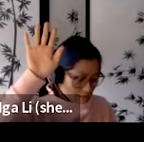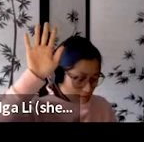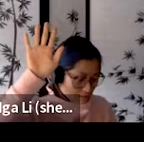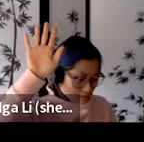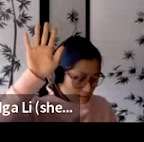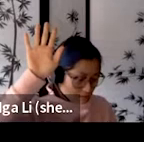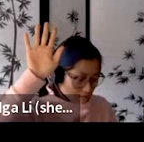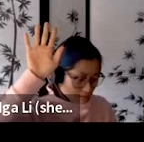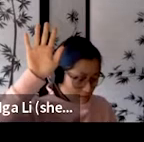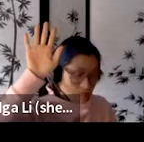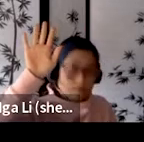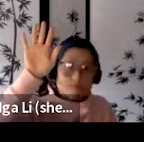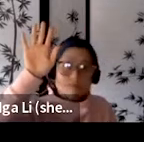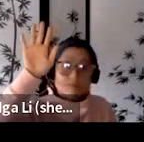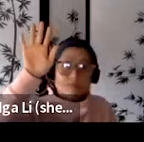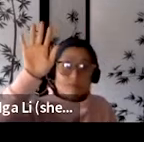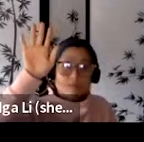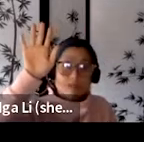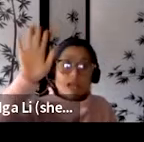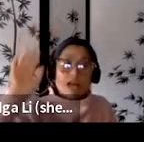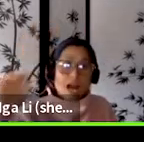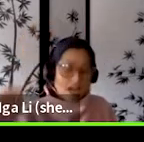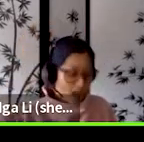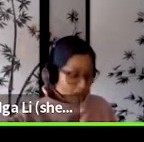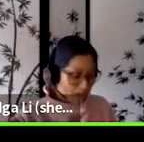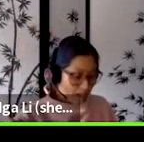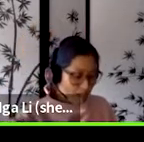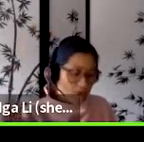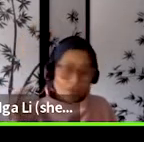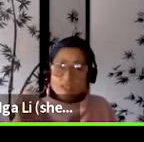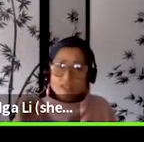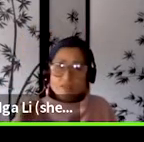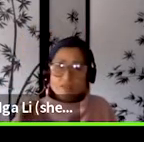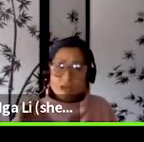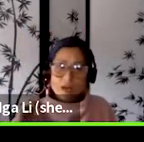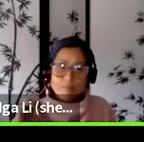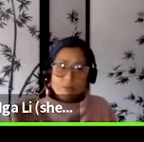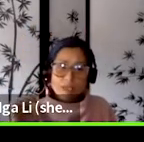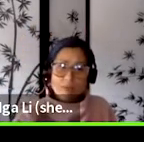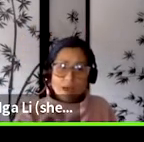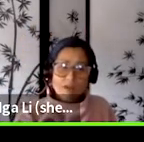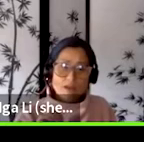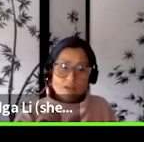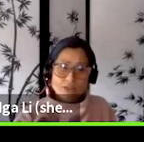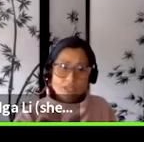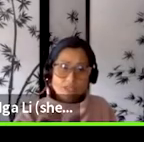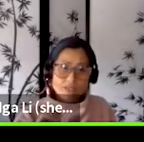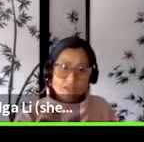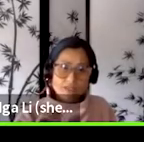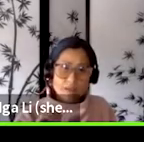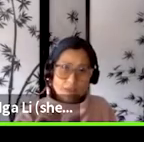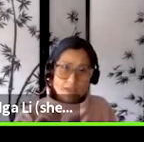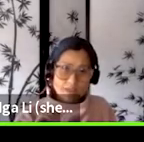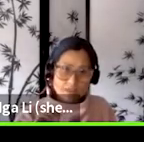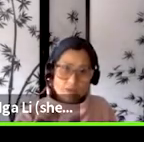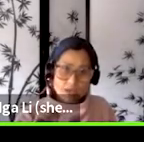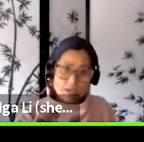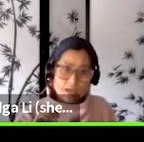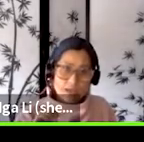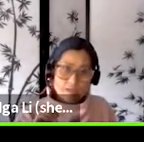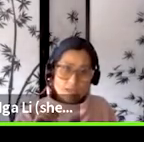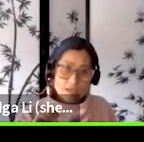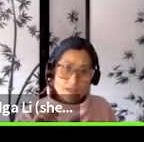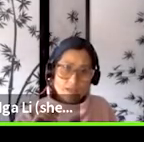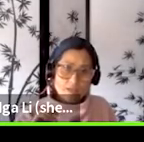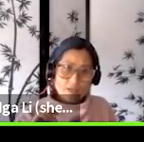Um, and. I have a couple of things, uh, piggyback on Susanna's comment. Is that